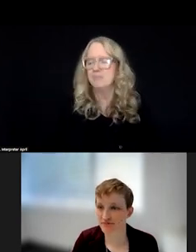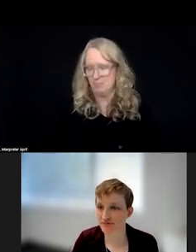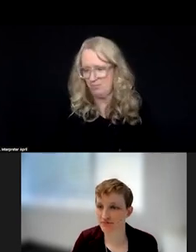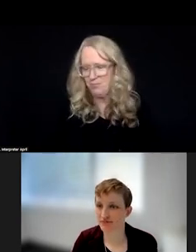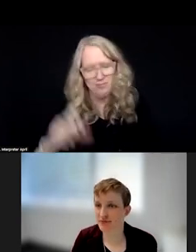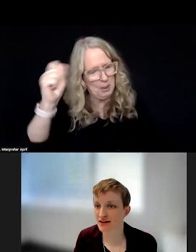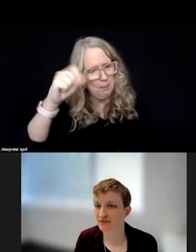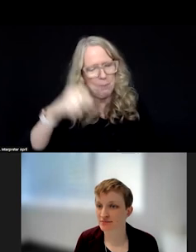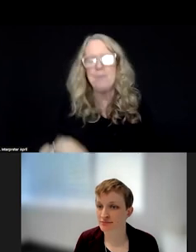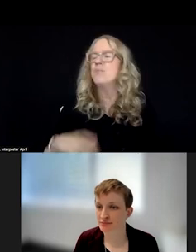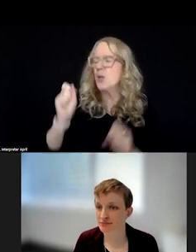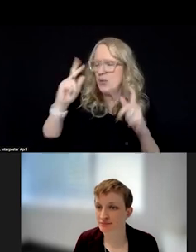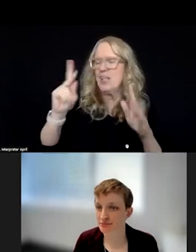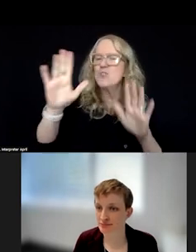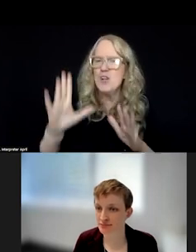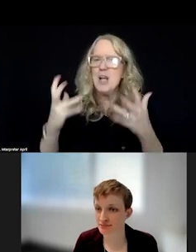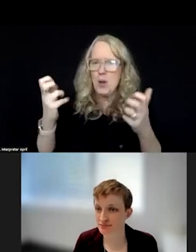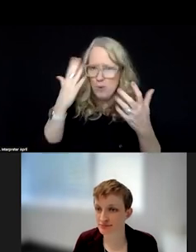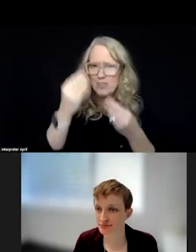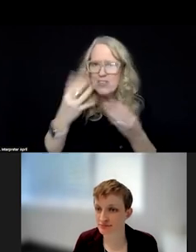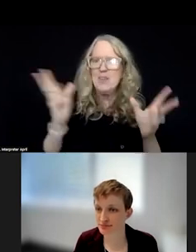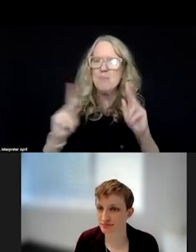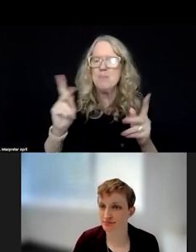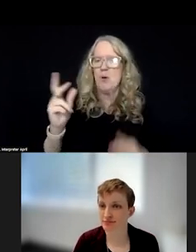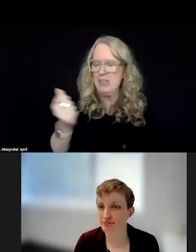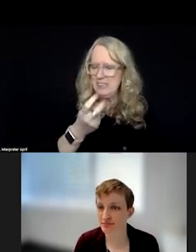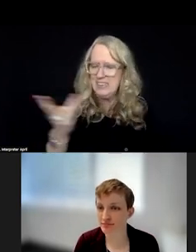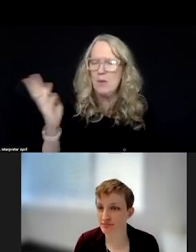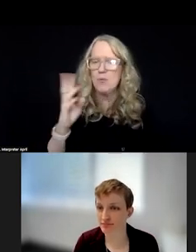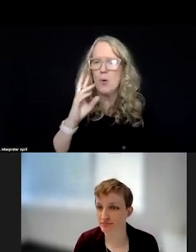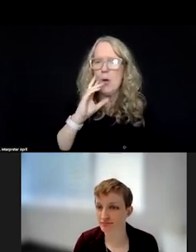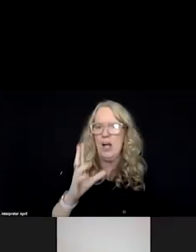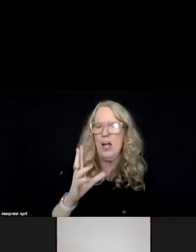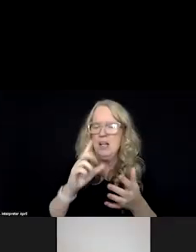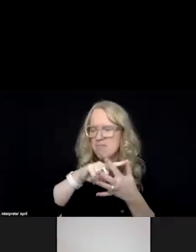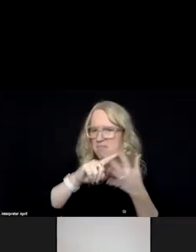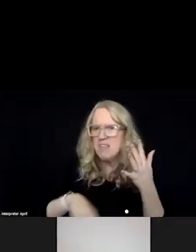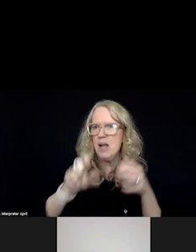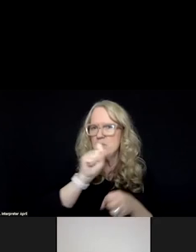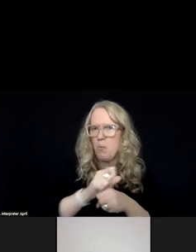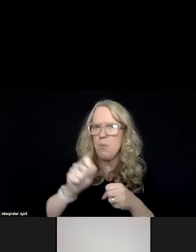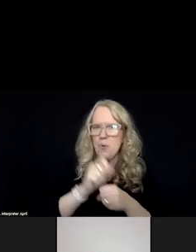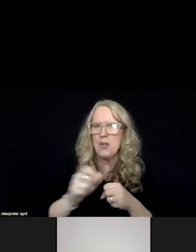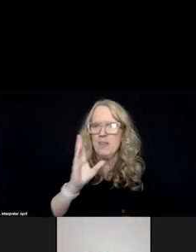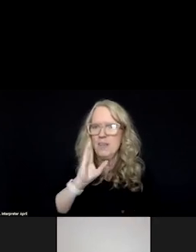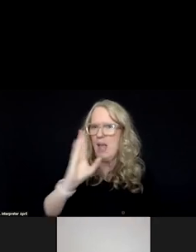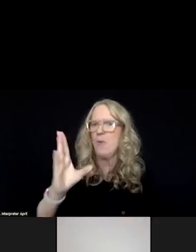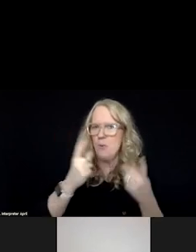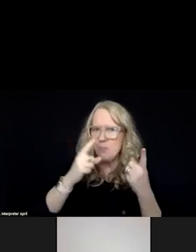Yep. Great. So I wanted to let folks know about several convenings and pieces of work that are coming up